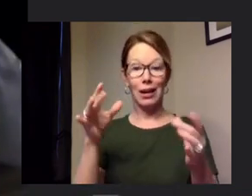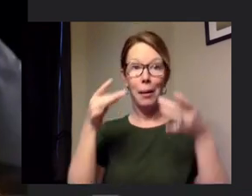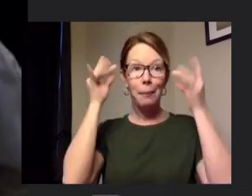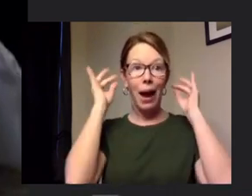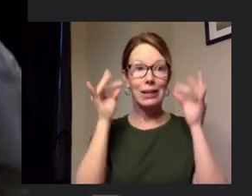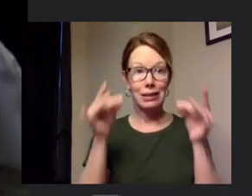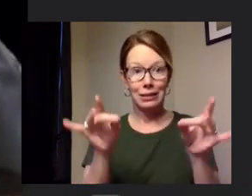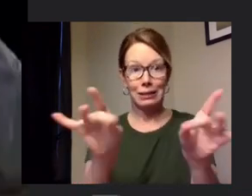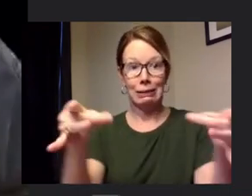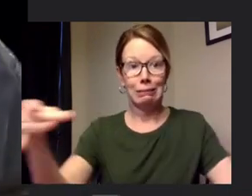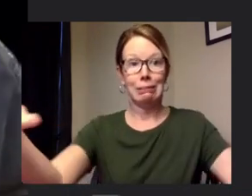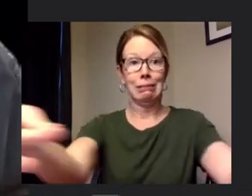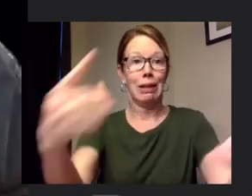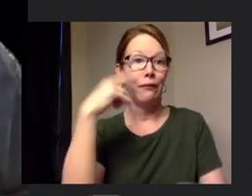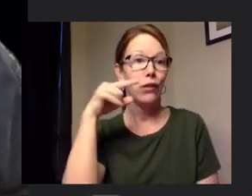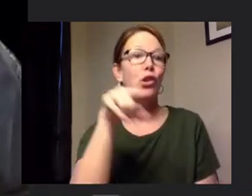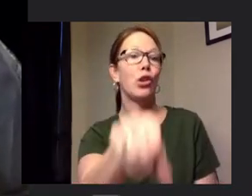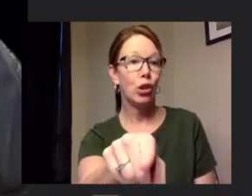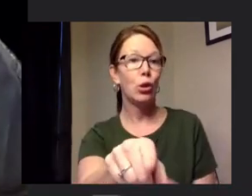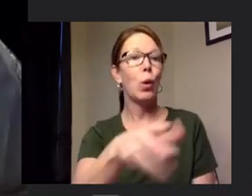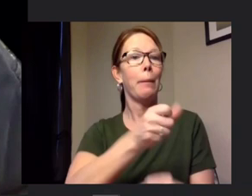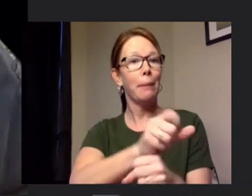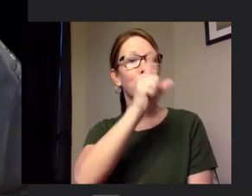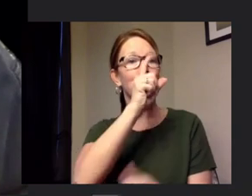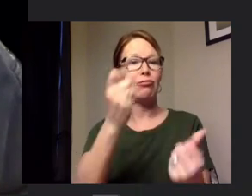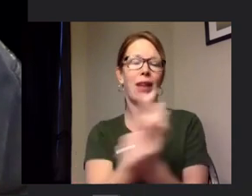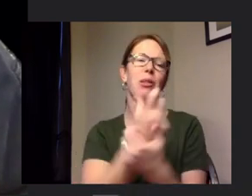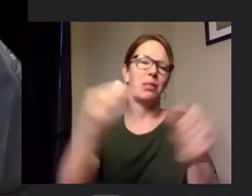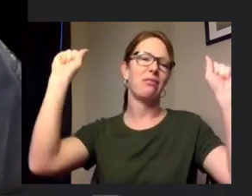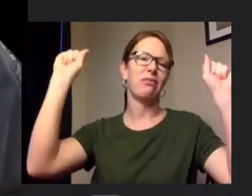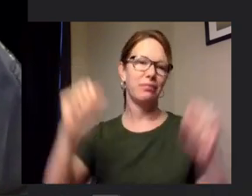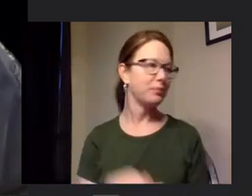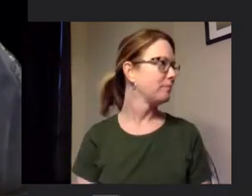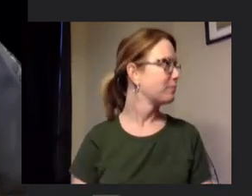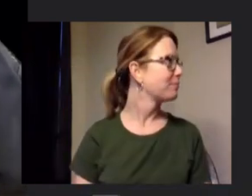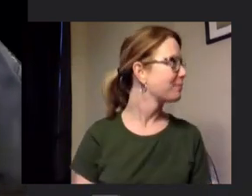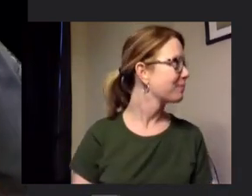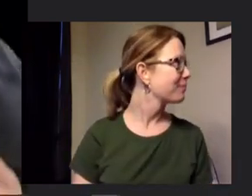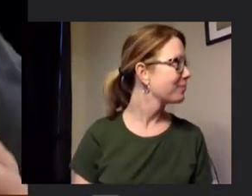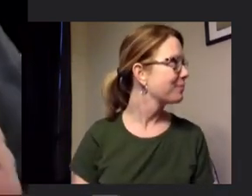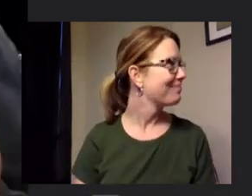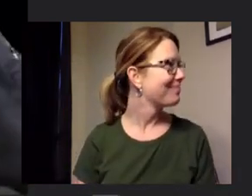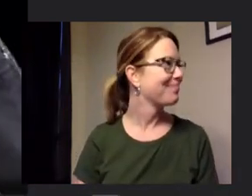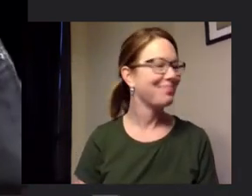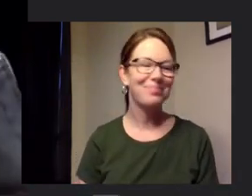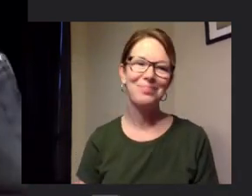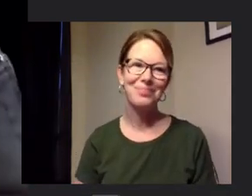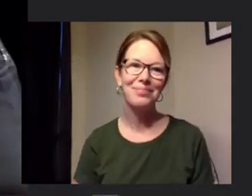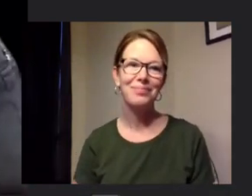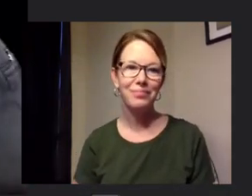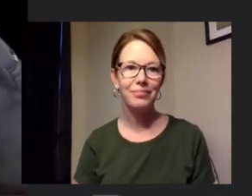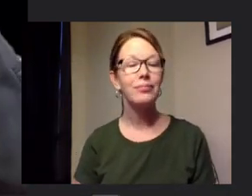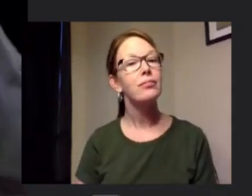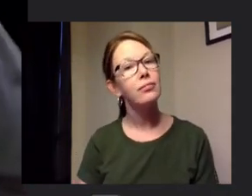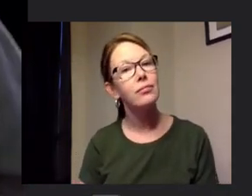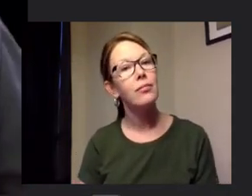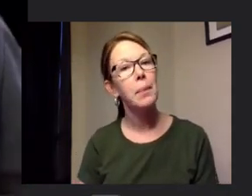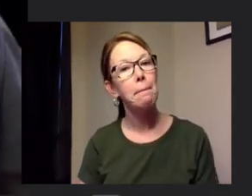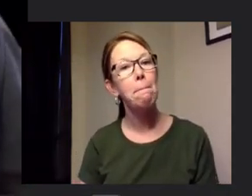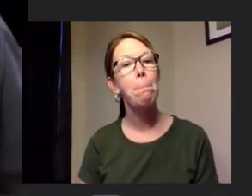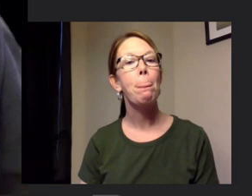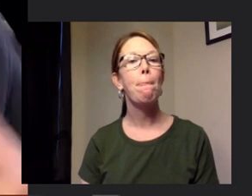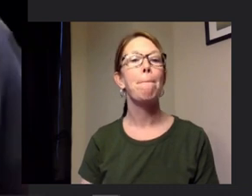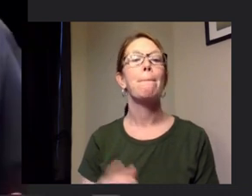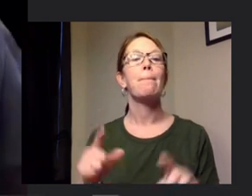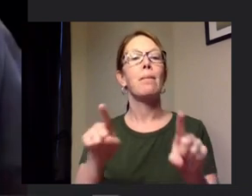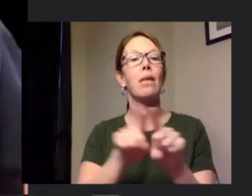is again just a protection to make sure that everyone is safe and everything's going well i also want to switch gears just quickly and